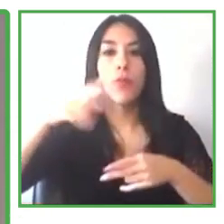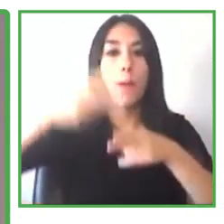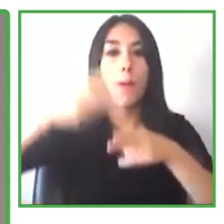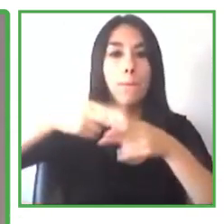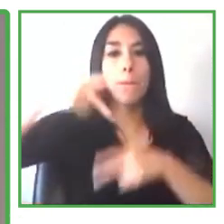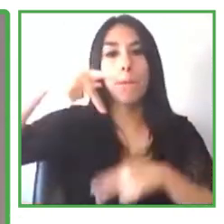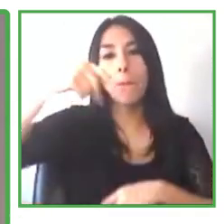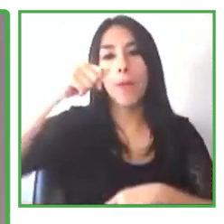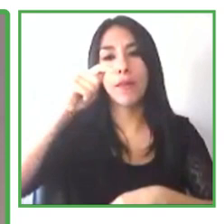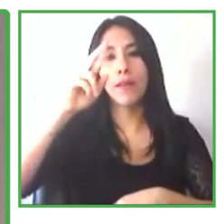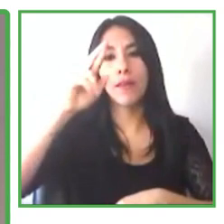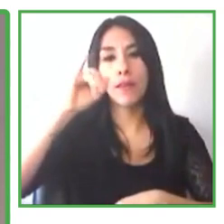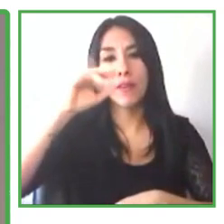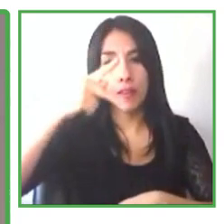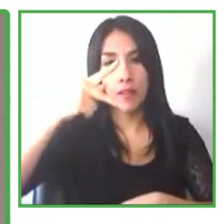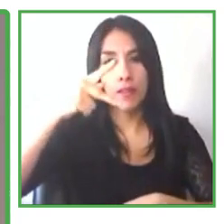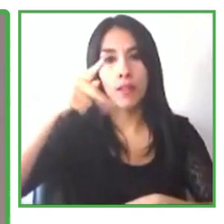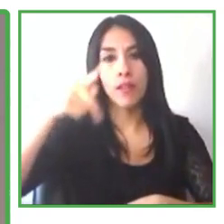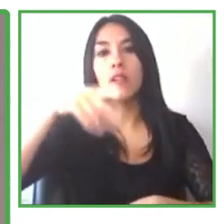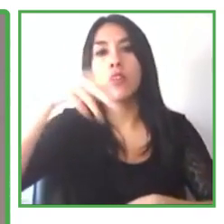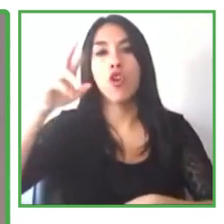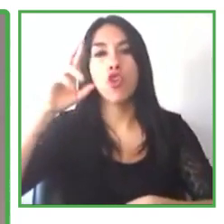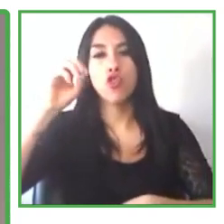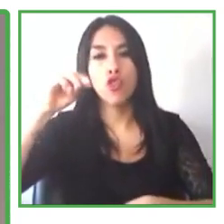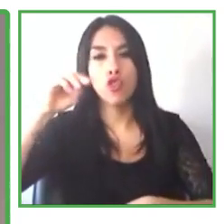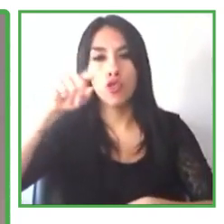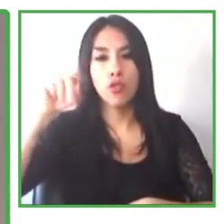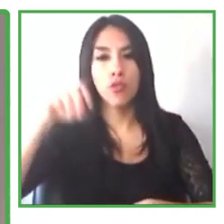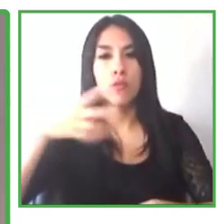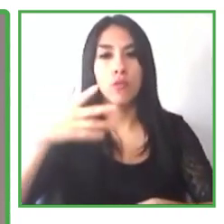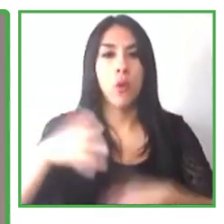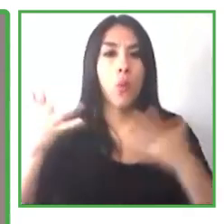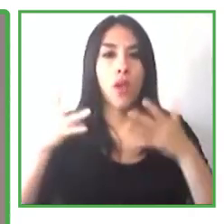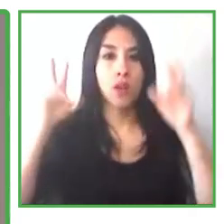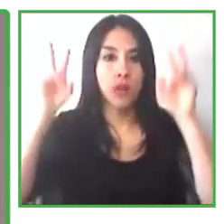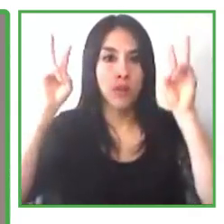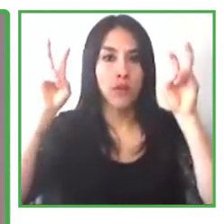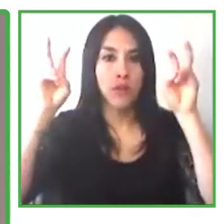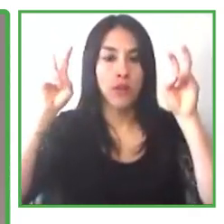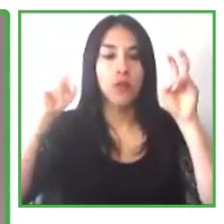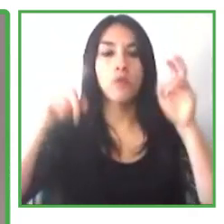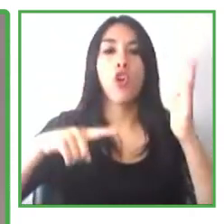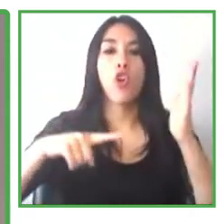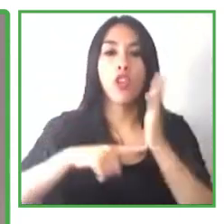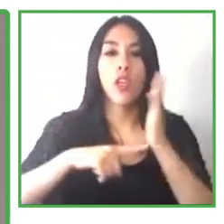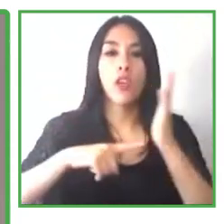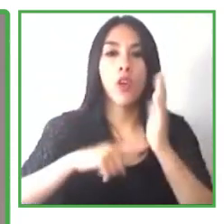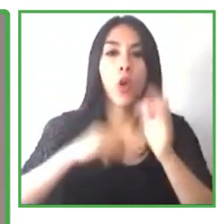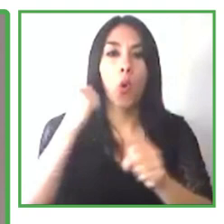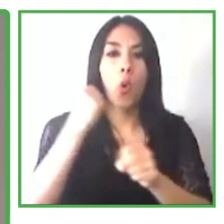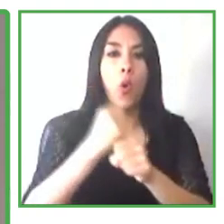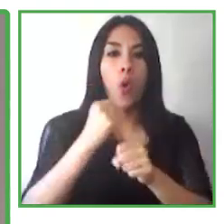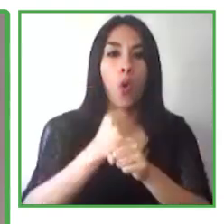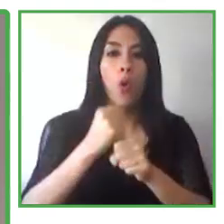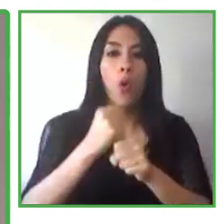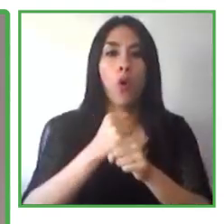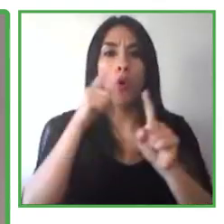and how we're leveraging technology to create employment opportunities for people with disabilities. This is the Zero